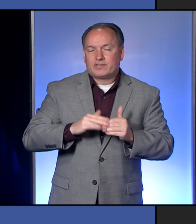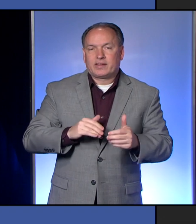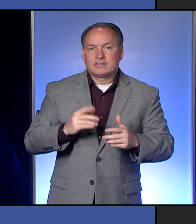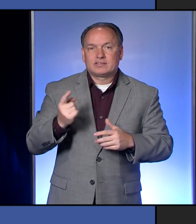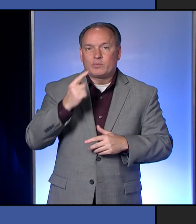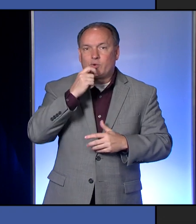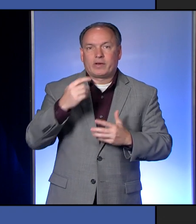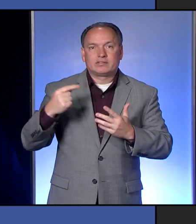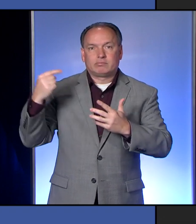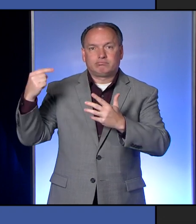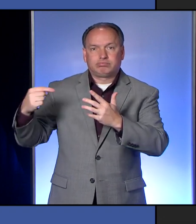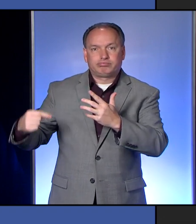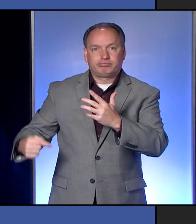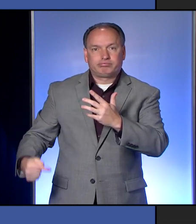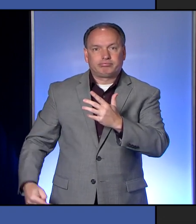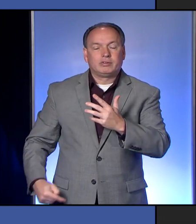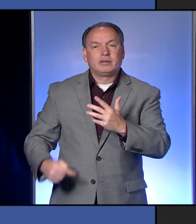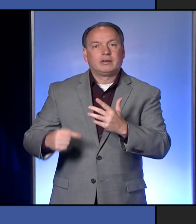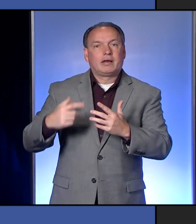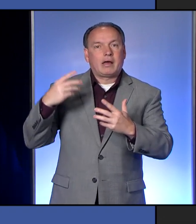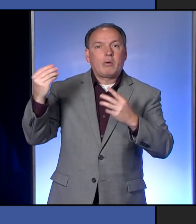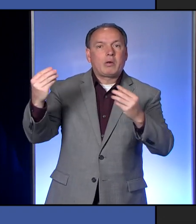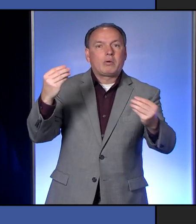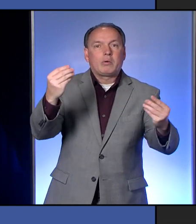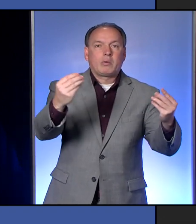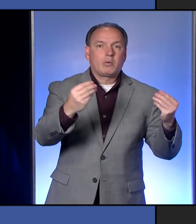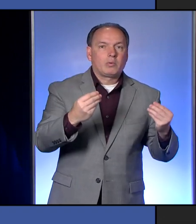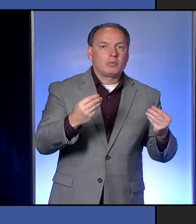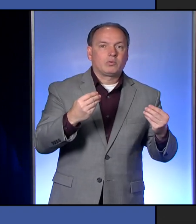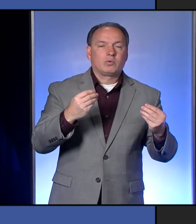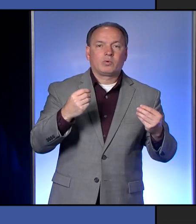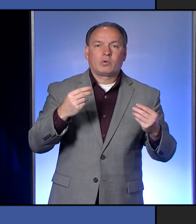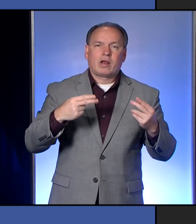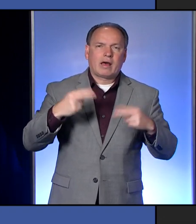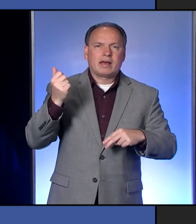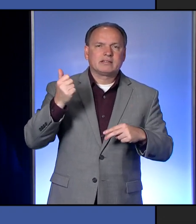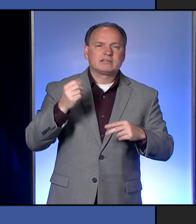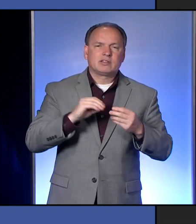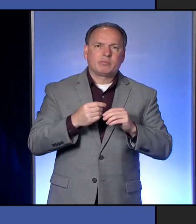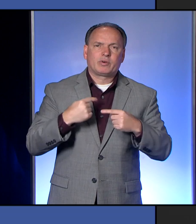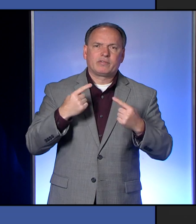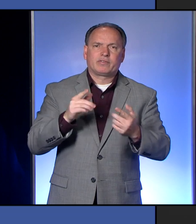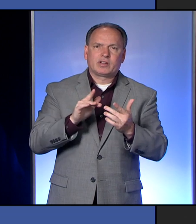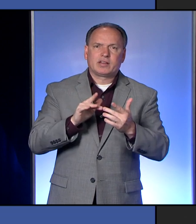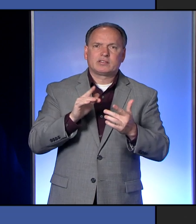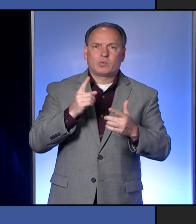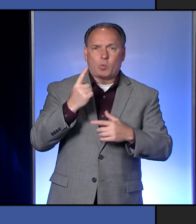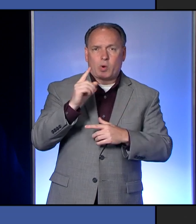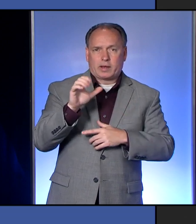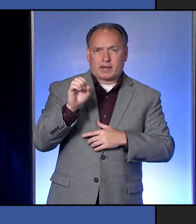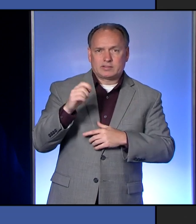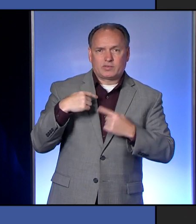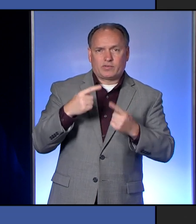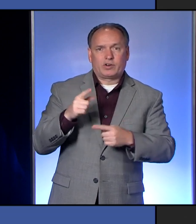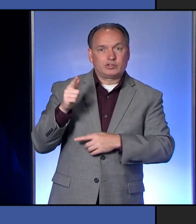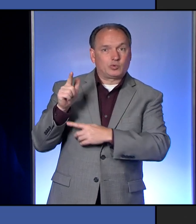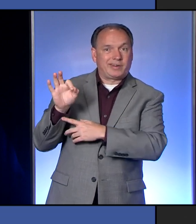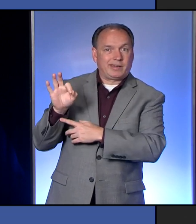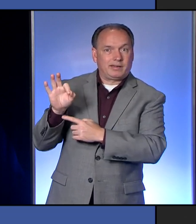someone who has been out and about. And our highest number of contacts from one case so far is 29.